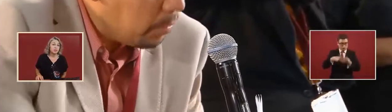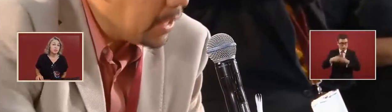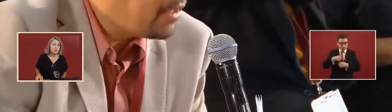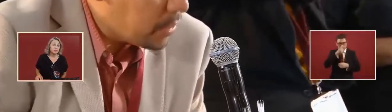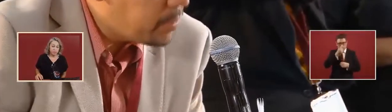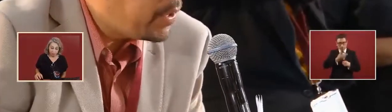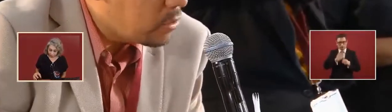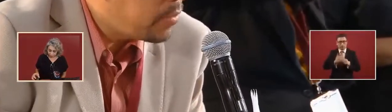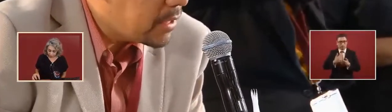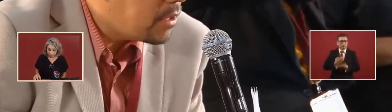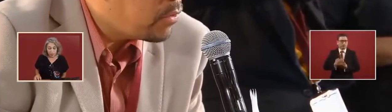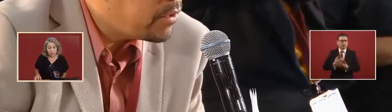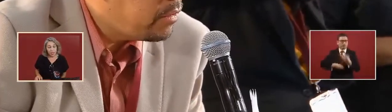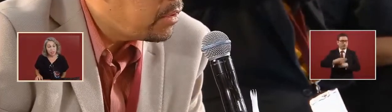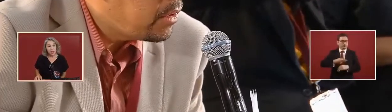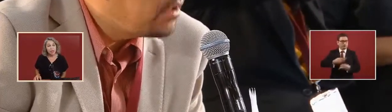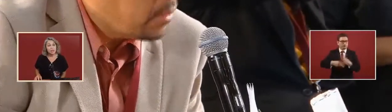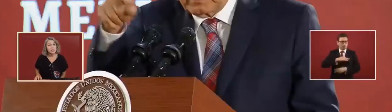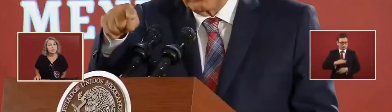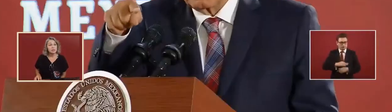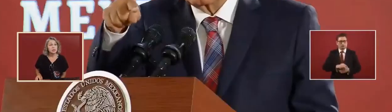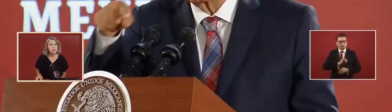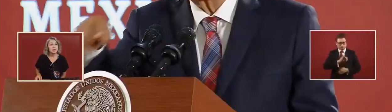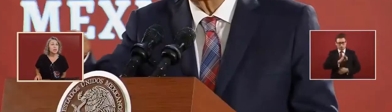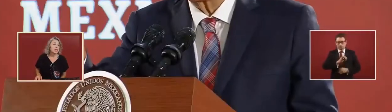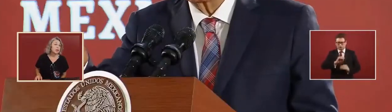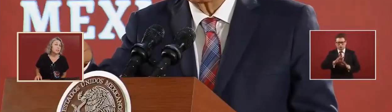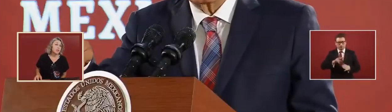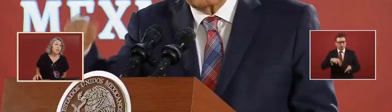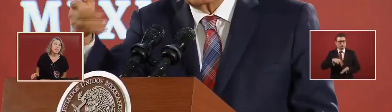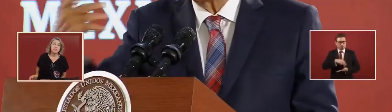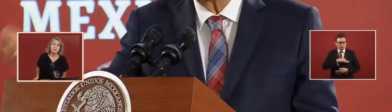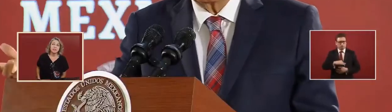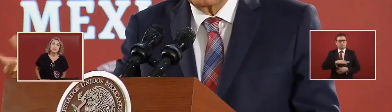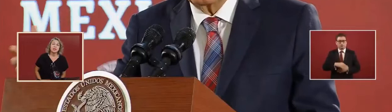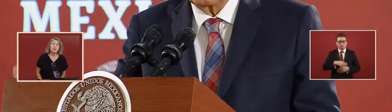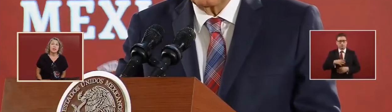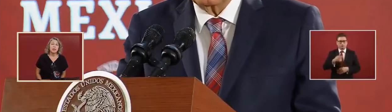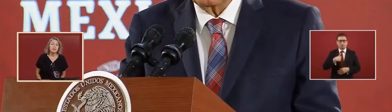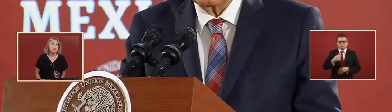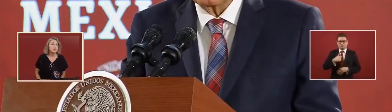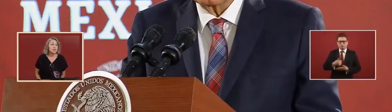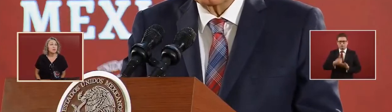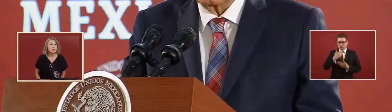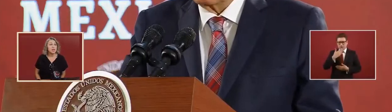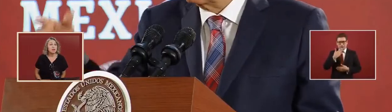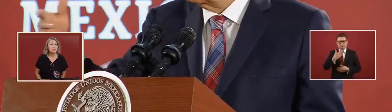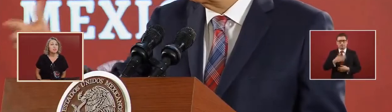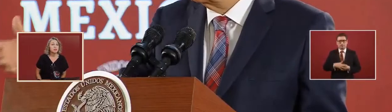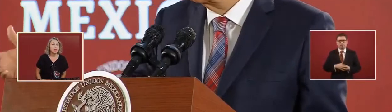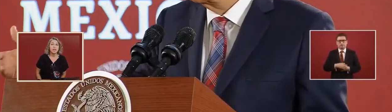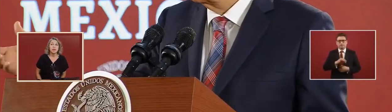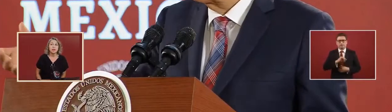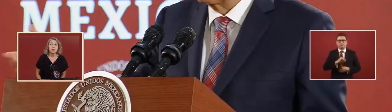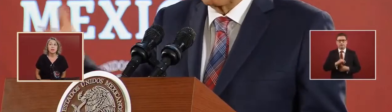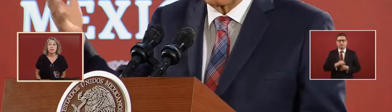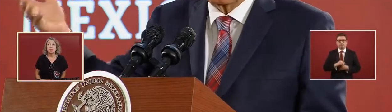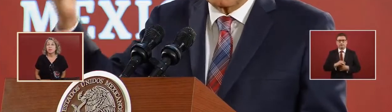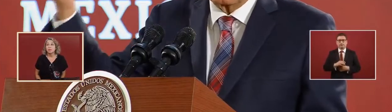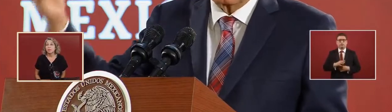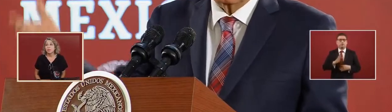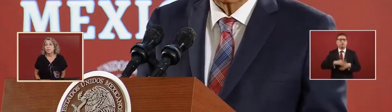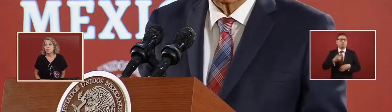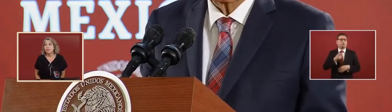customs be able to come? yes of course that would be helpful to me because it's part